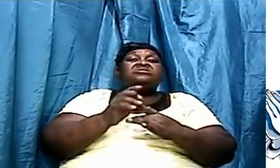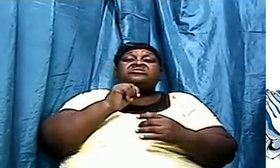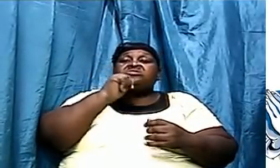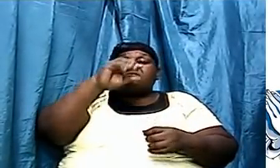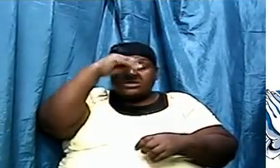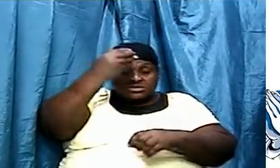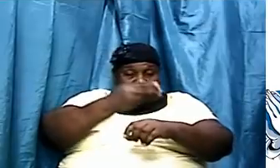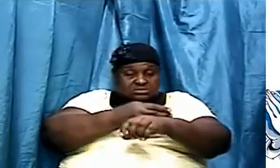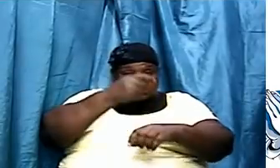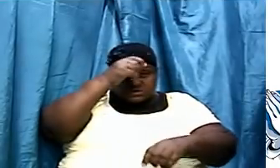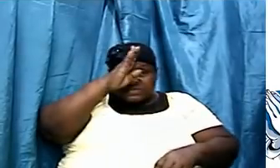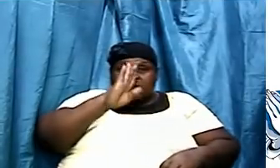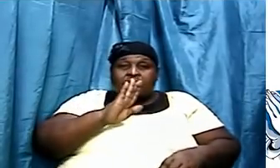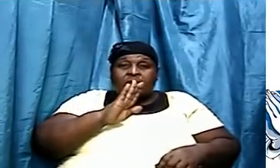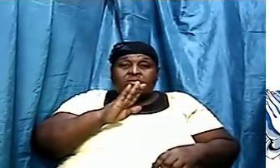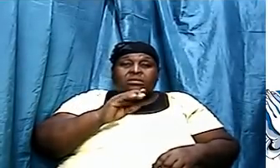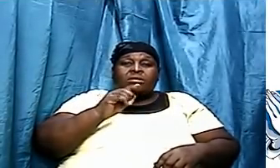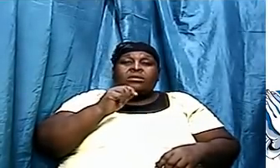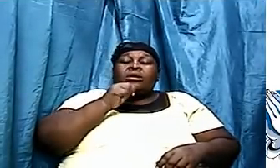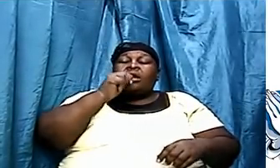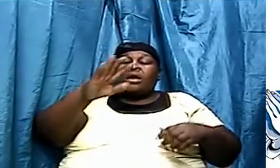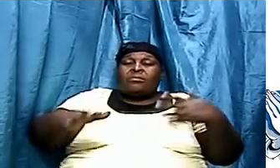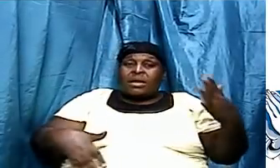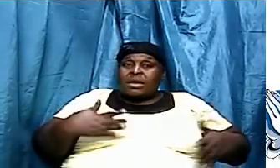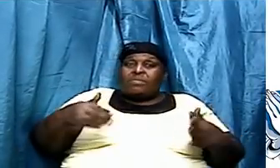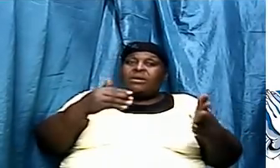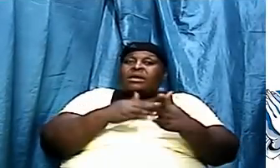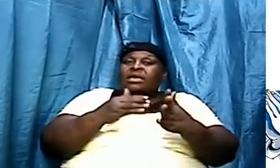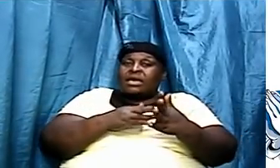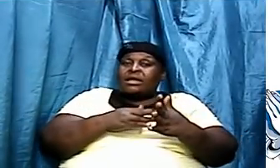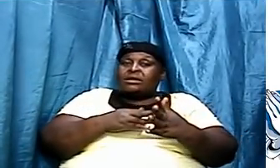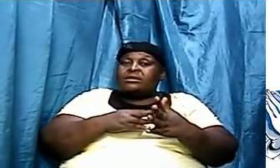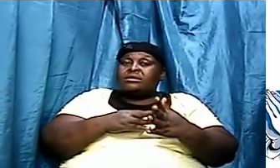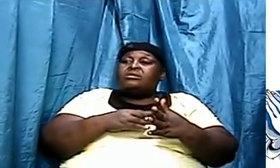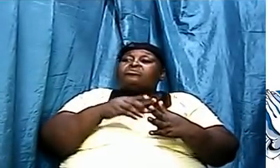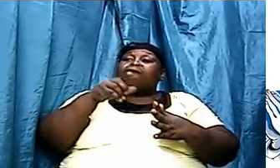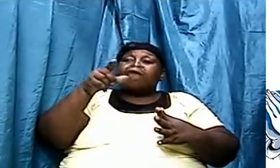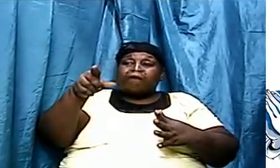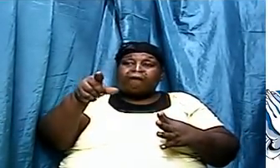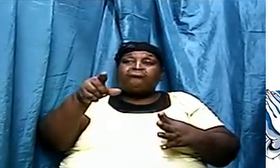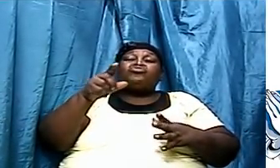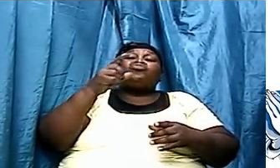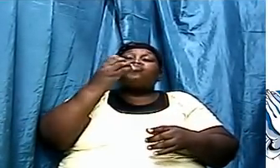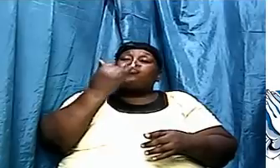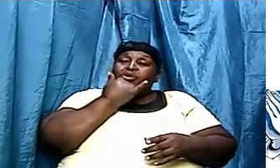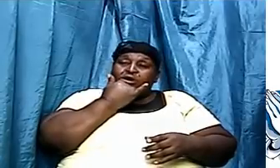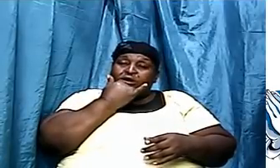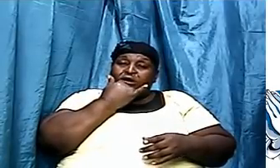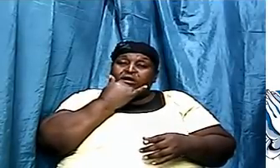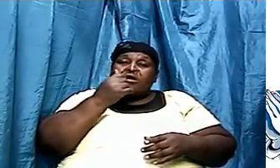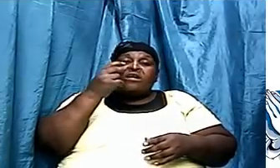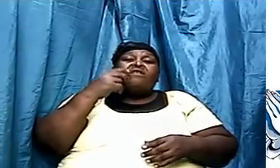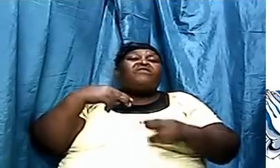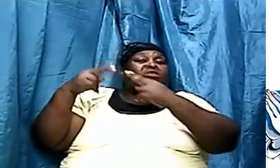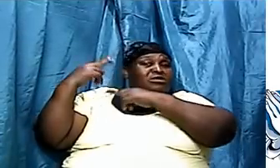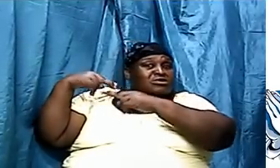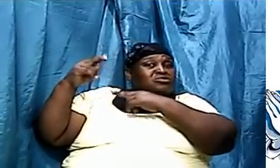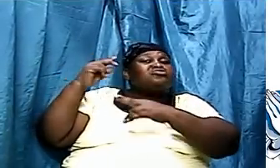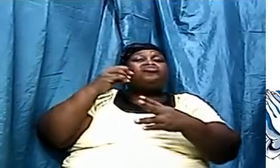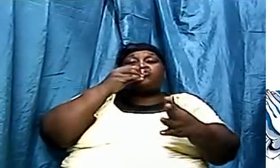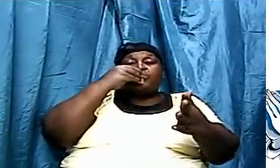I am happy again to say that, sir, you are wrong. Because history proves it,